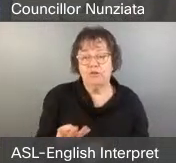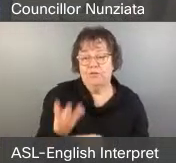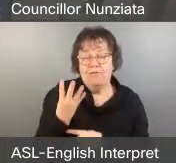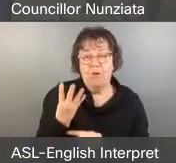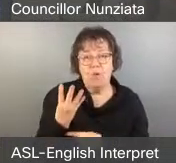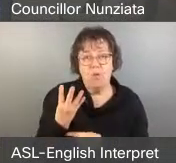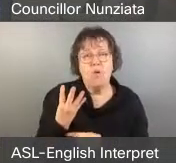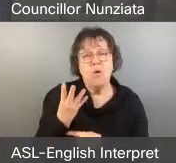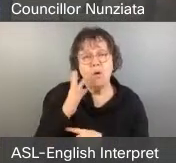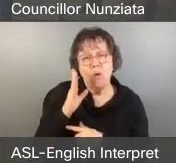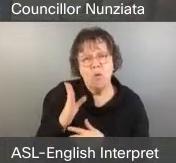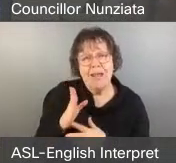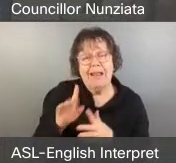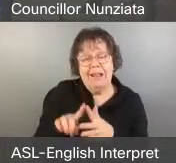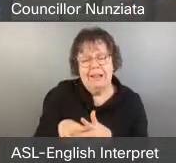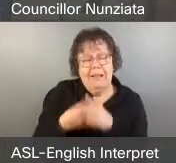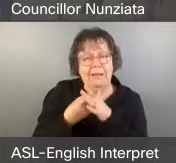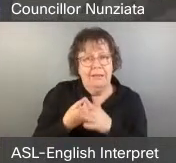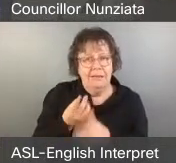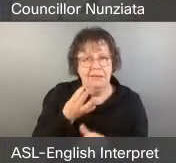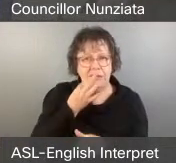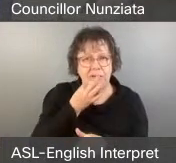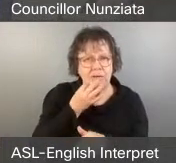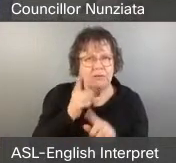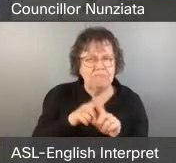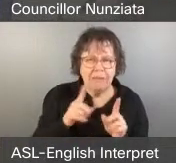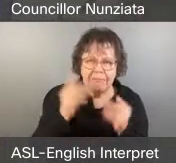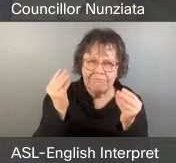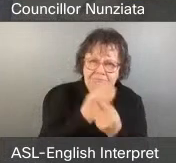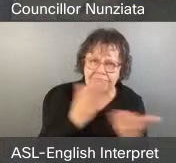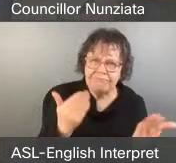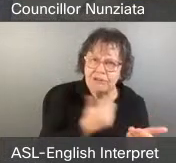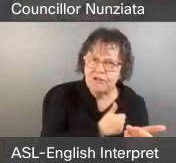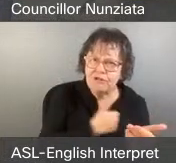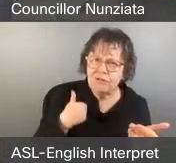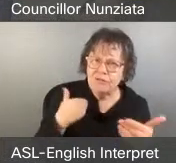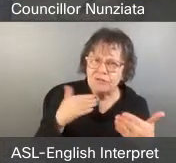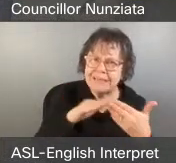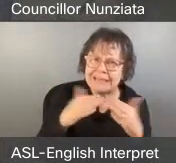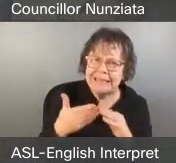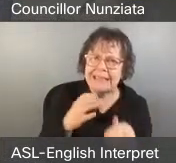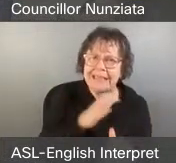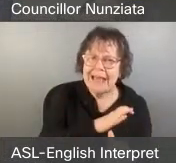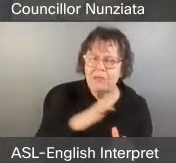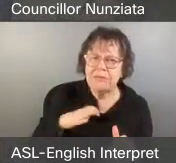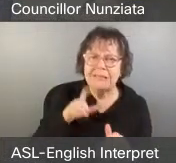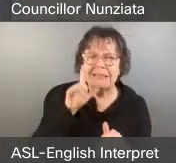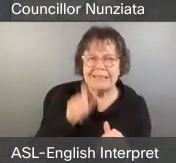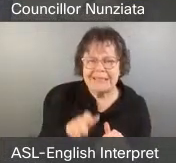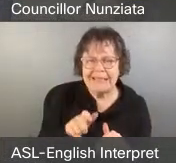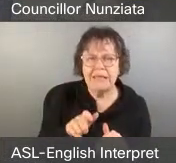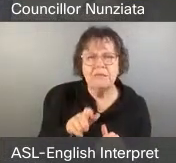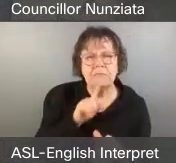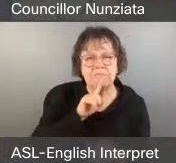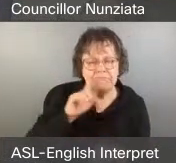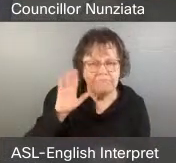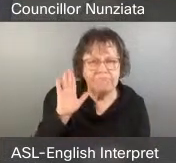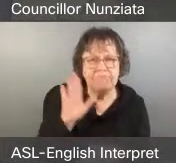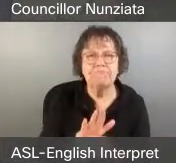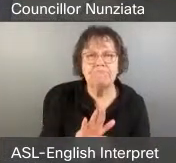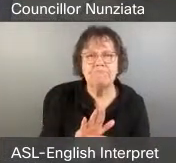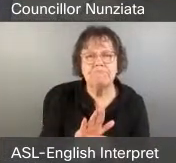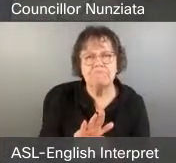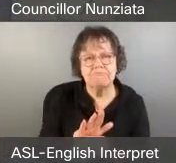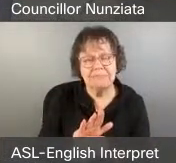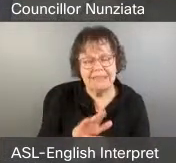getting off the ground soon. But Toronto City Council needs to step up and keep their commitment to